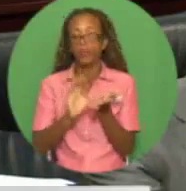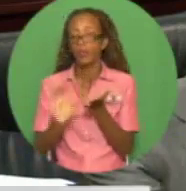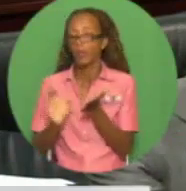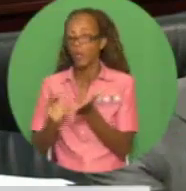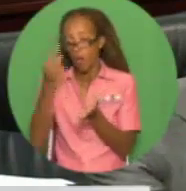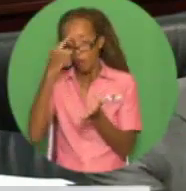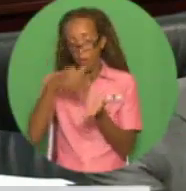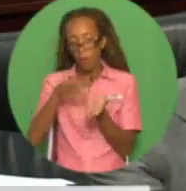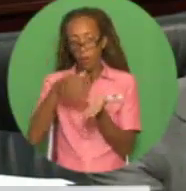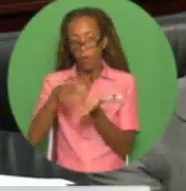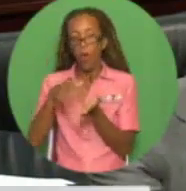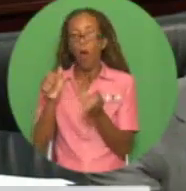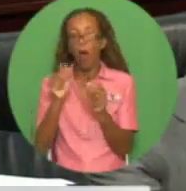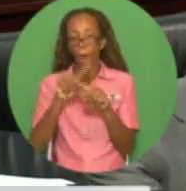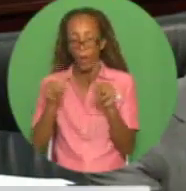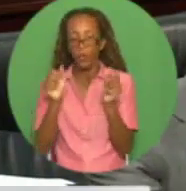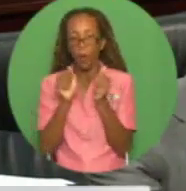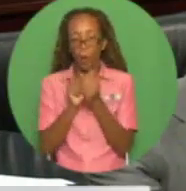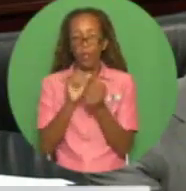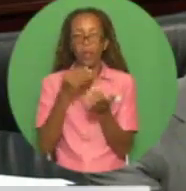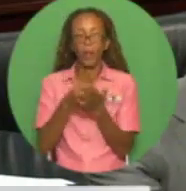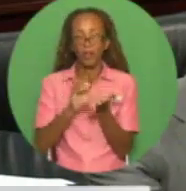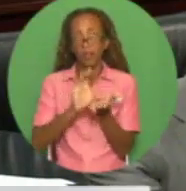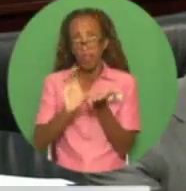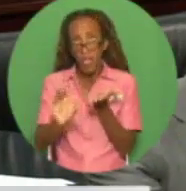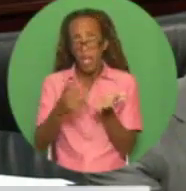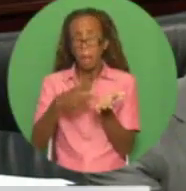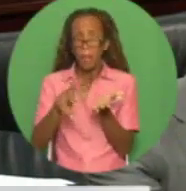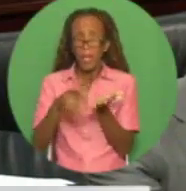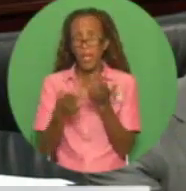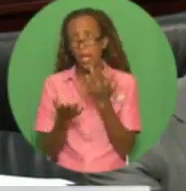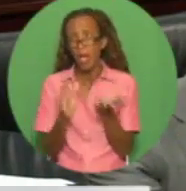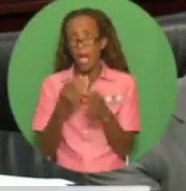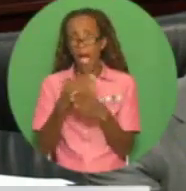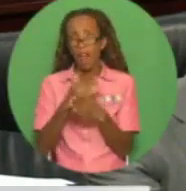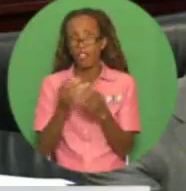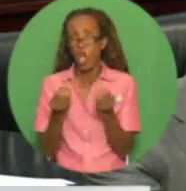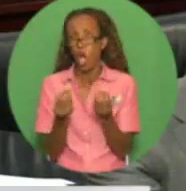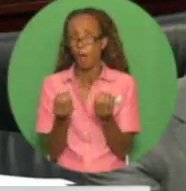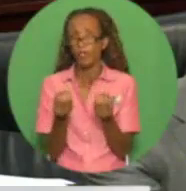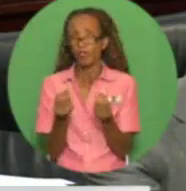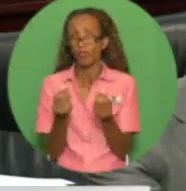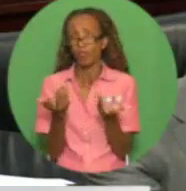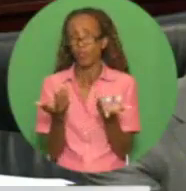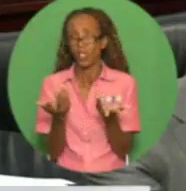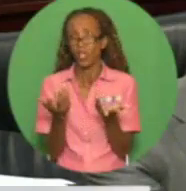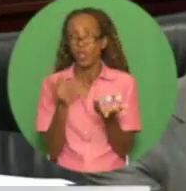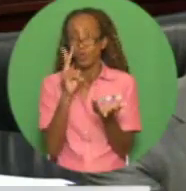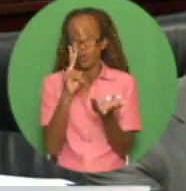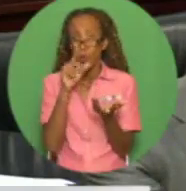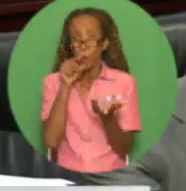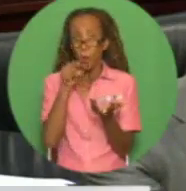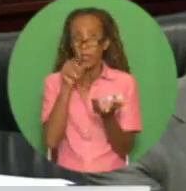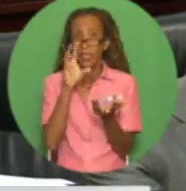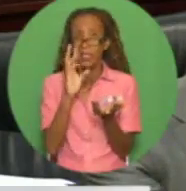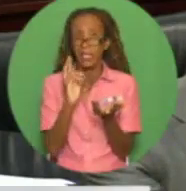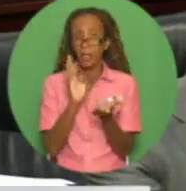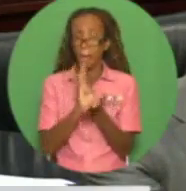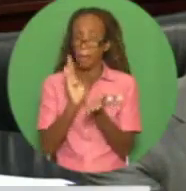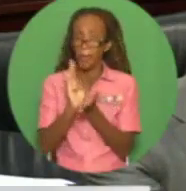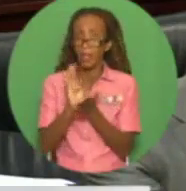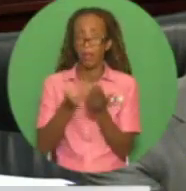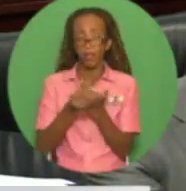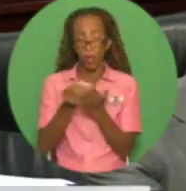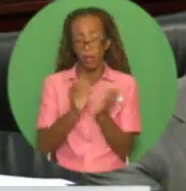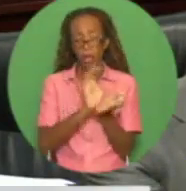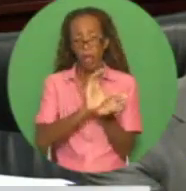Early estimates put this termination payment at approximately $2.6 billion,